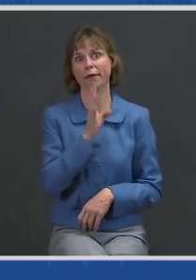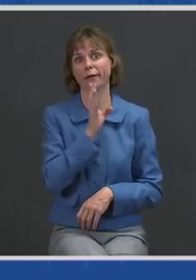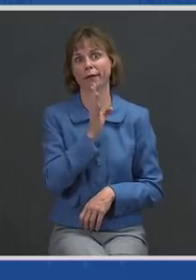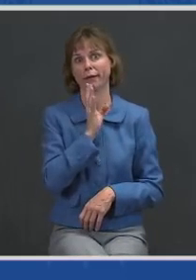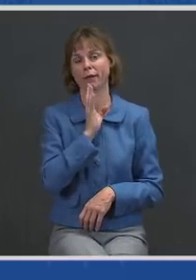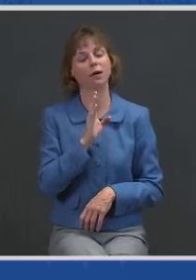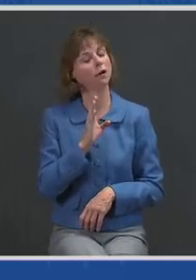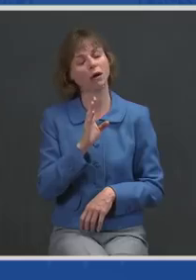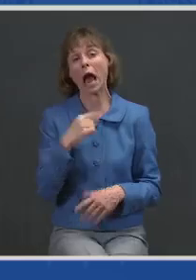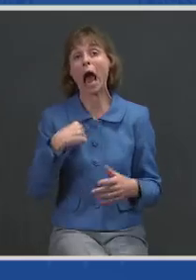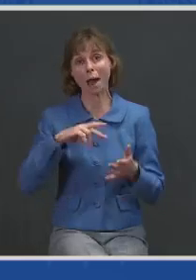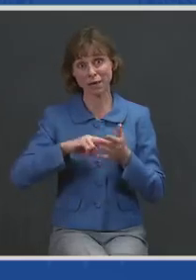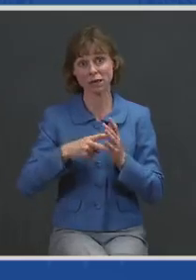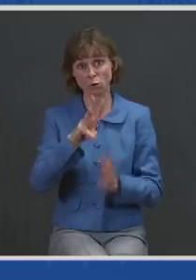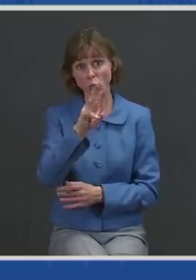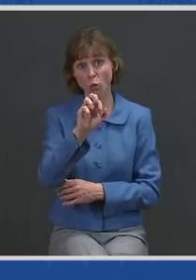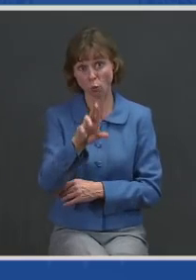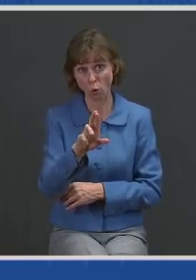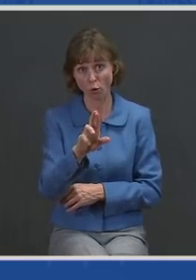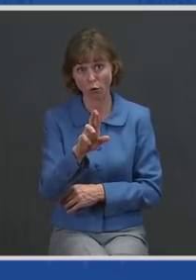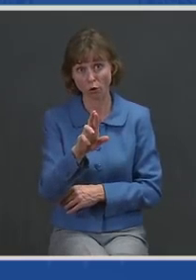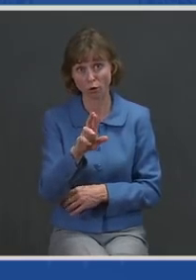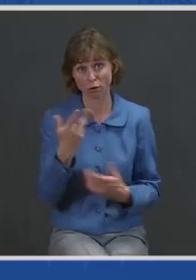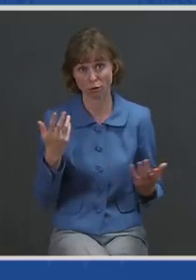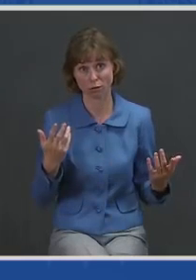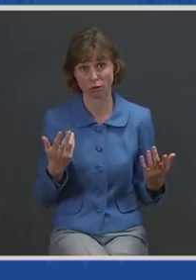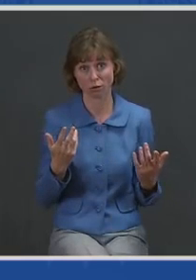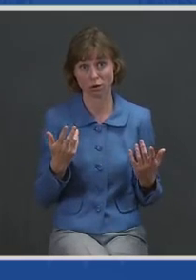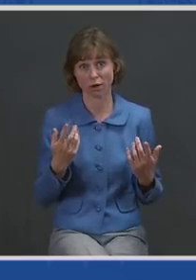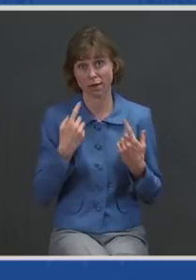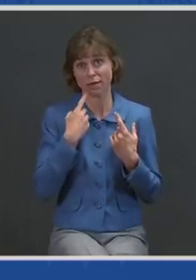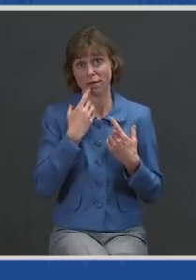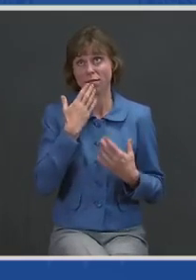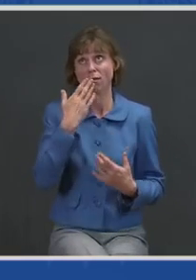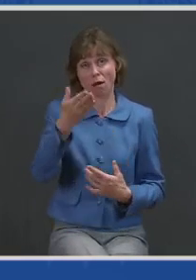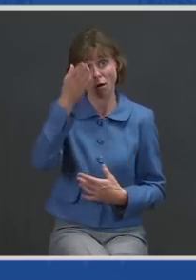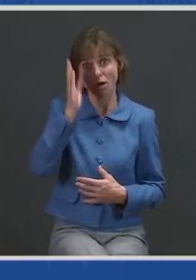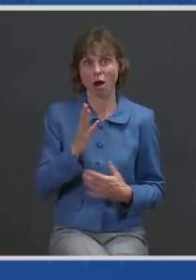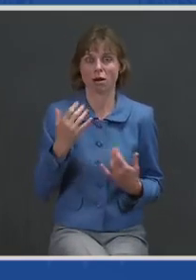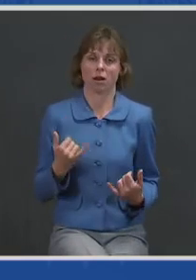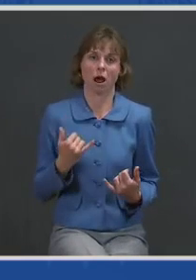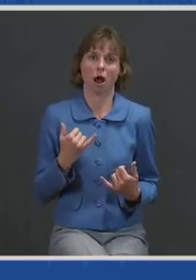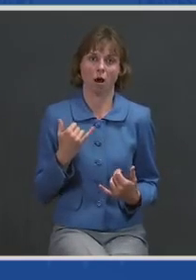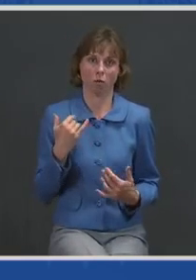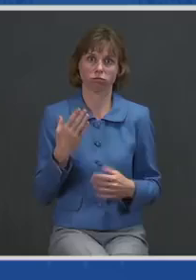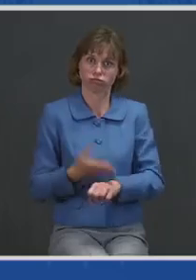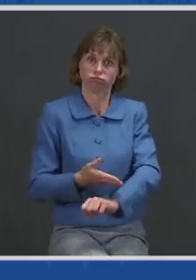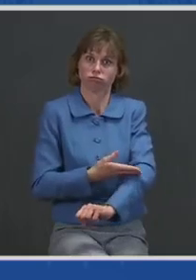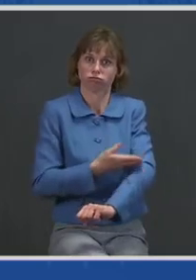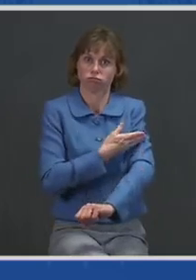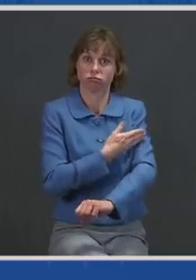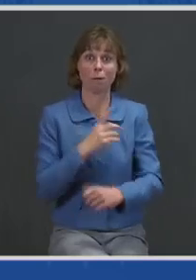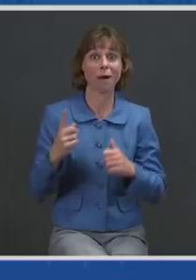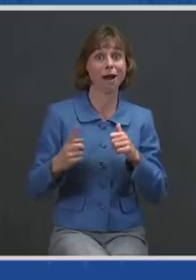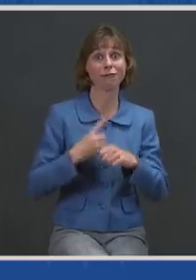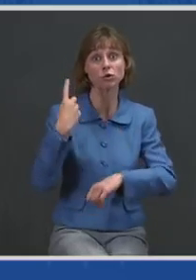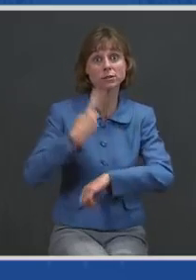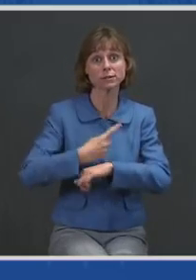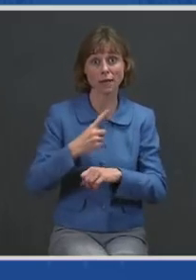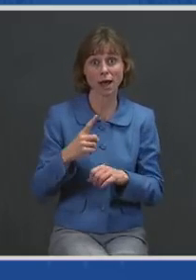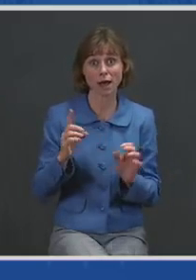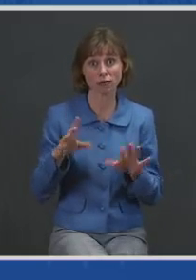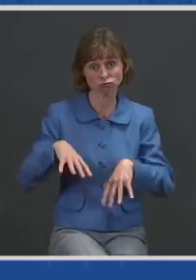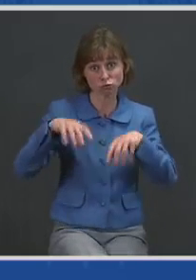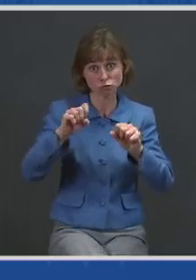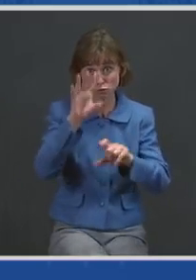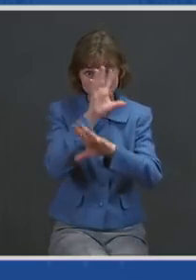And thank God we're making some real progress now. In my first full day in office, I outlined for you a